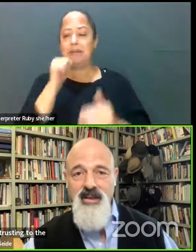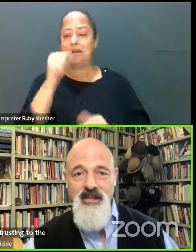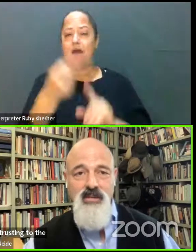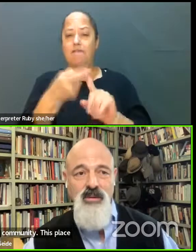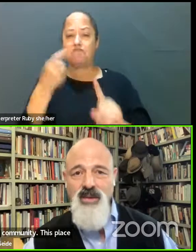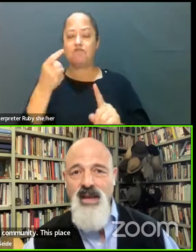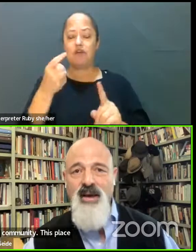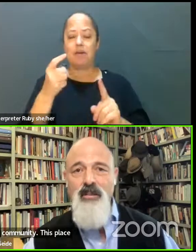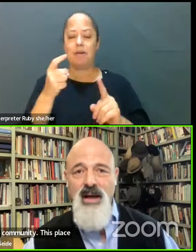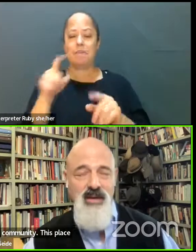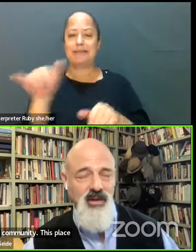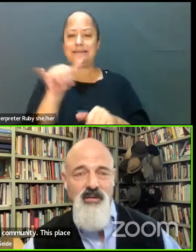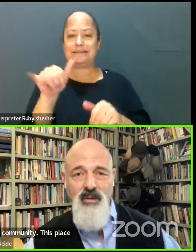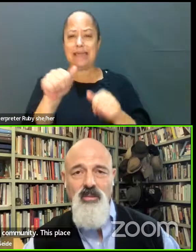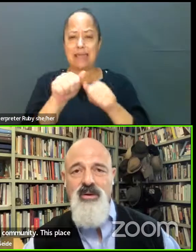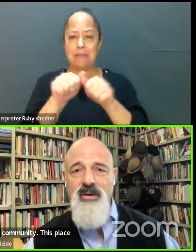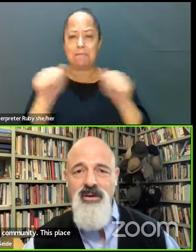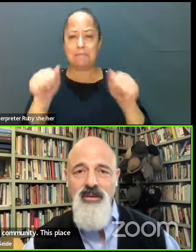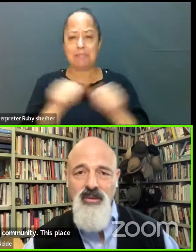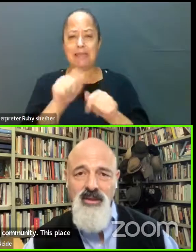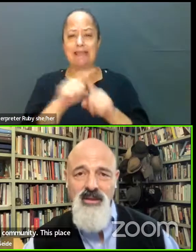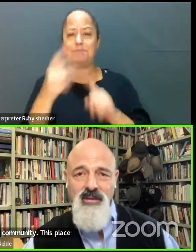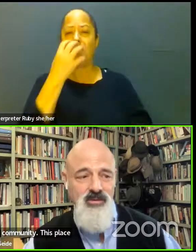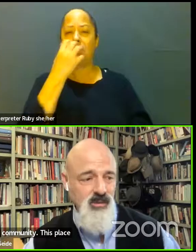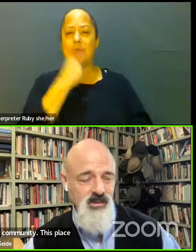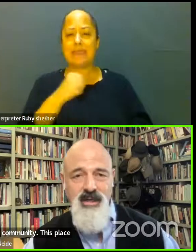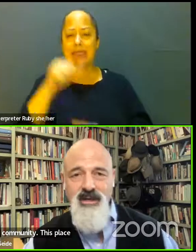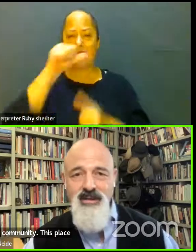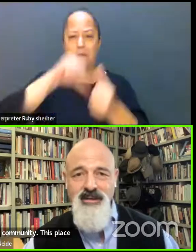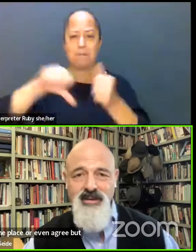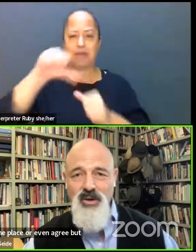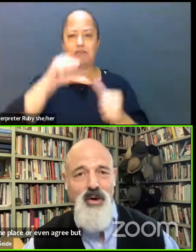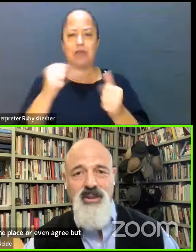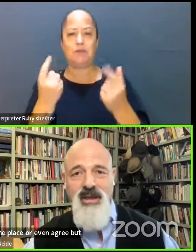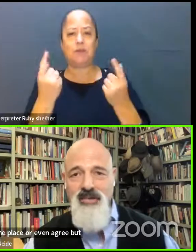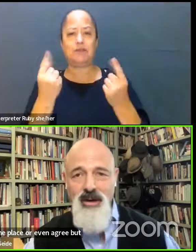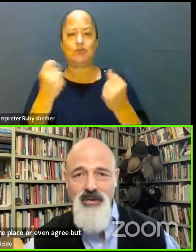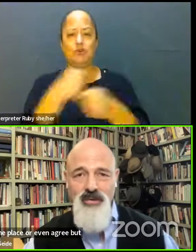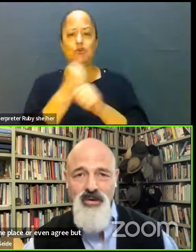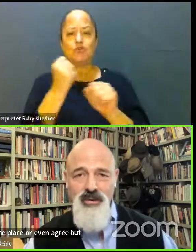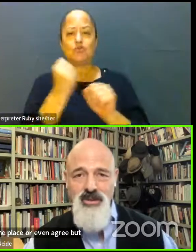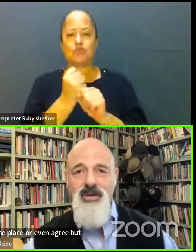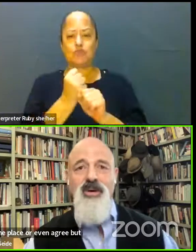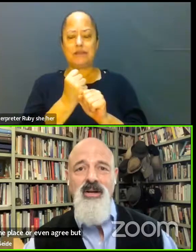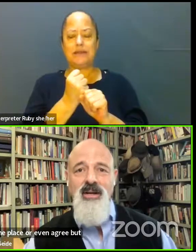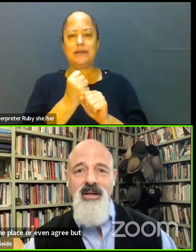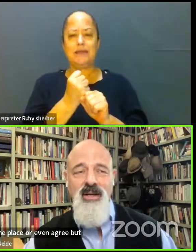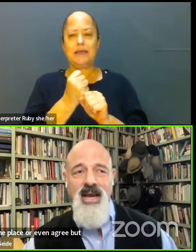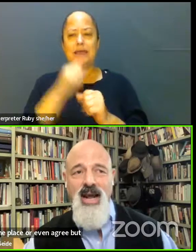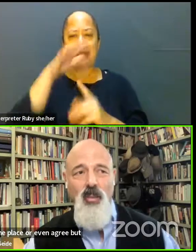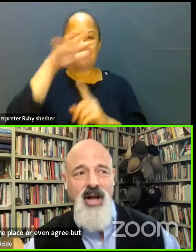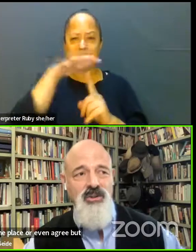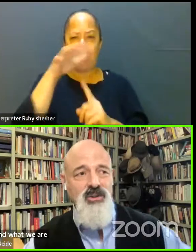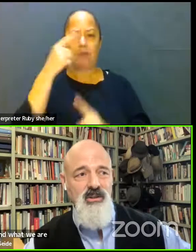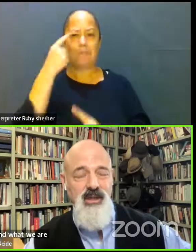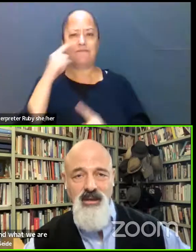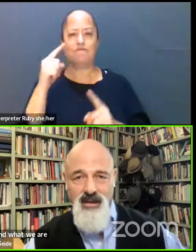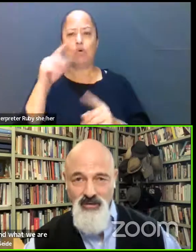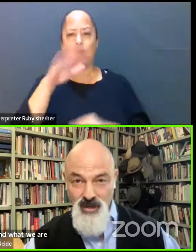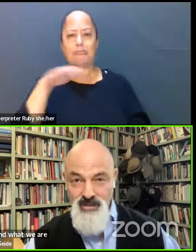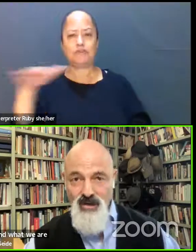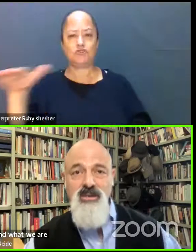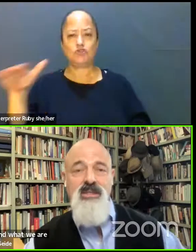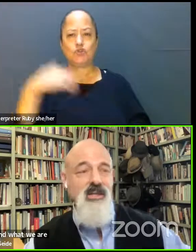agree about things, but we really care about each other and what we're there to do, which was create a nourishing environment for the children. And I watched